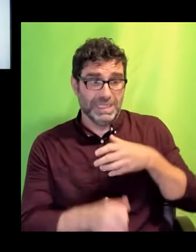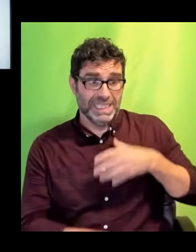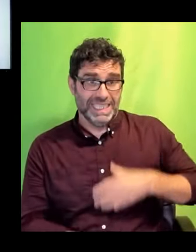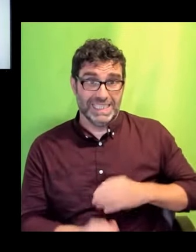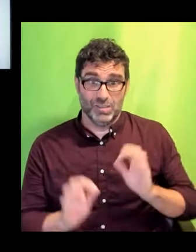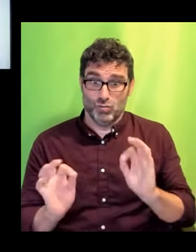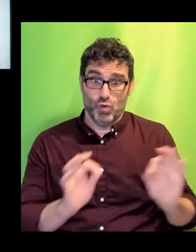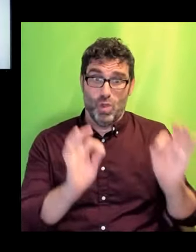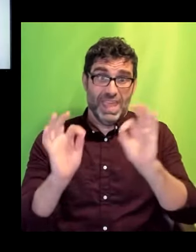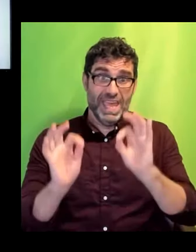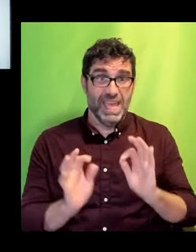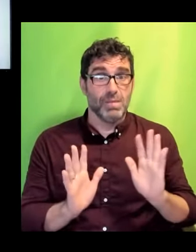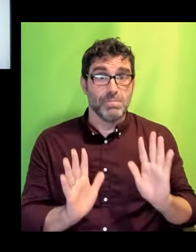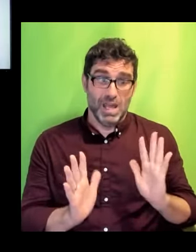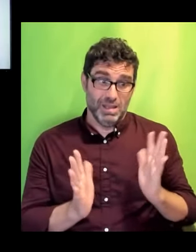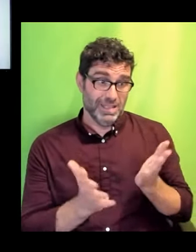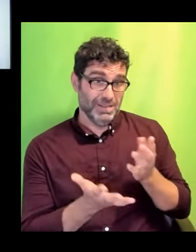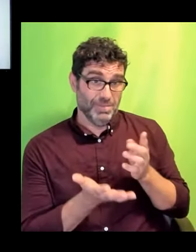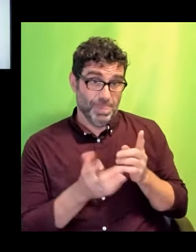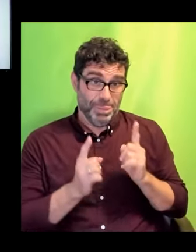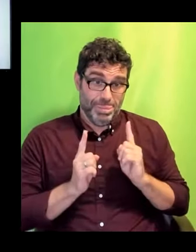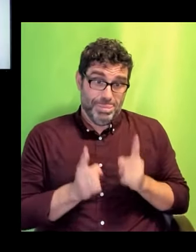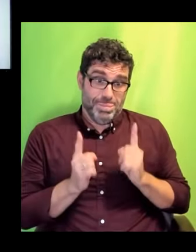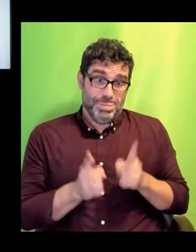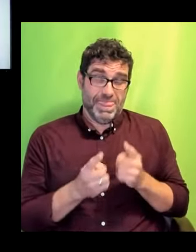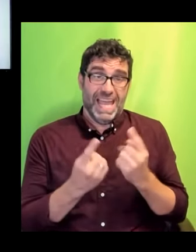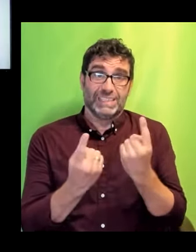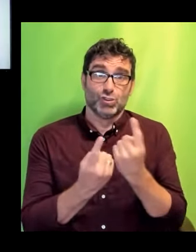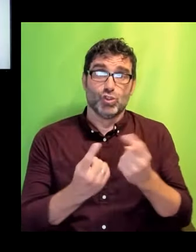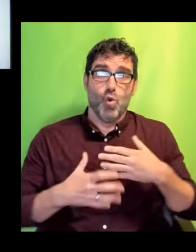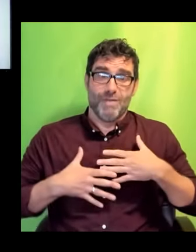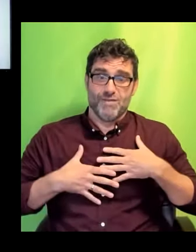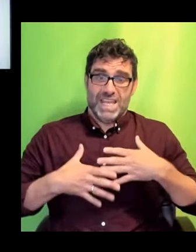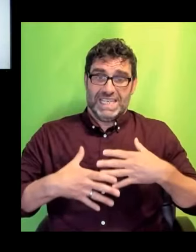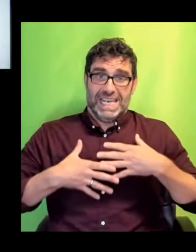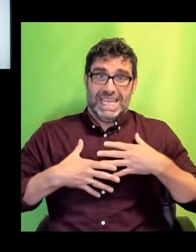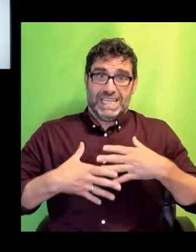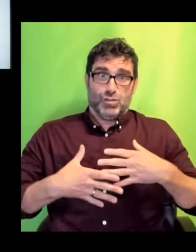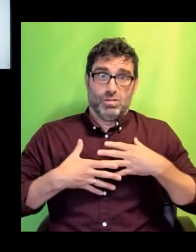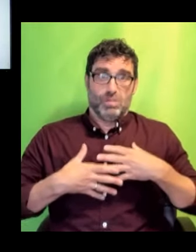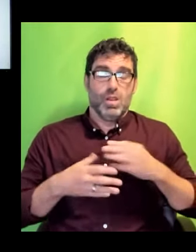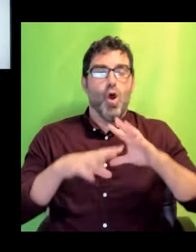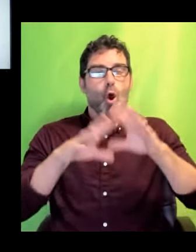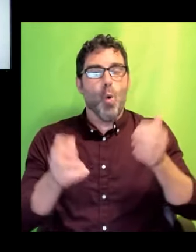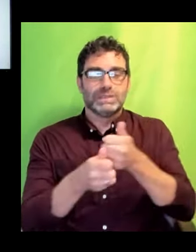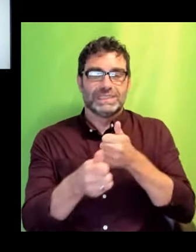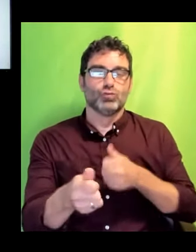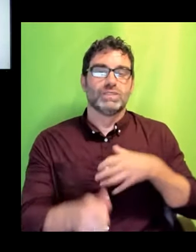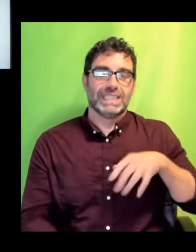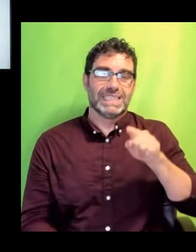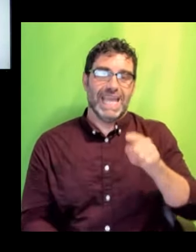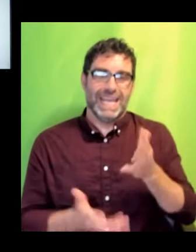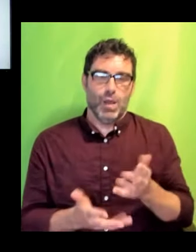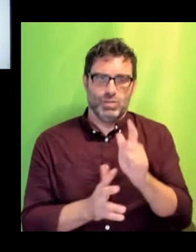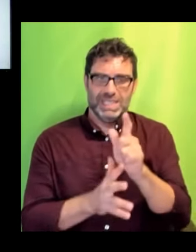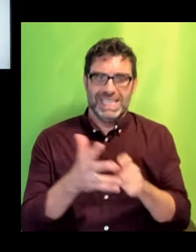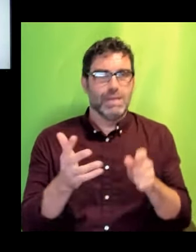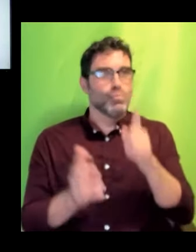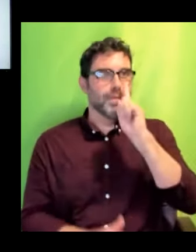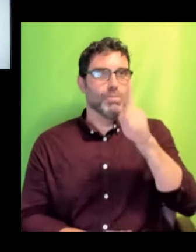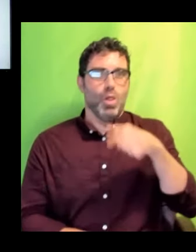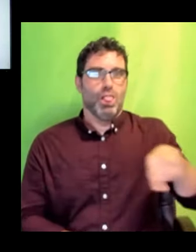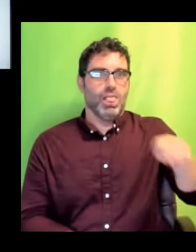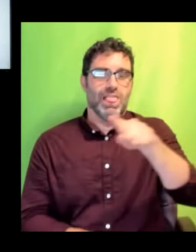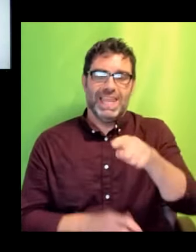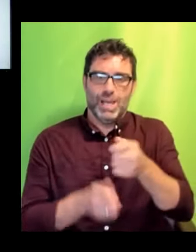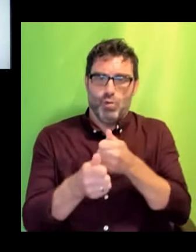so that he is seen and heard. And hopefully our empathy box can make sure he and others like